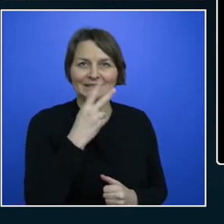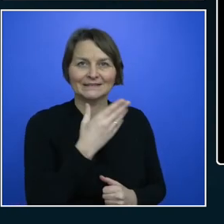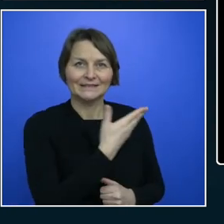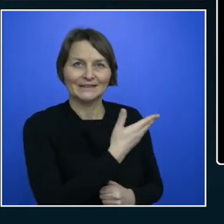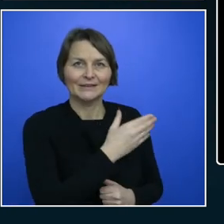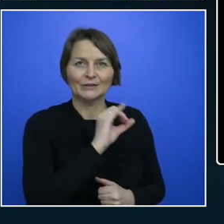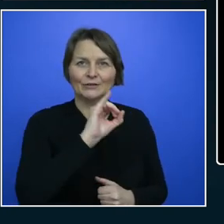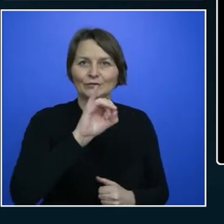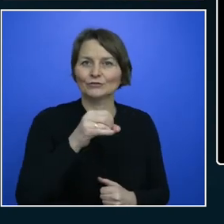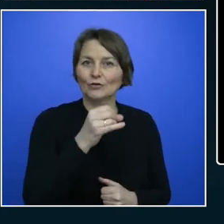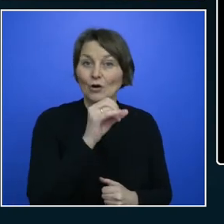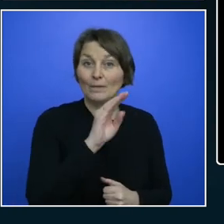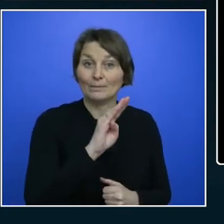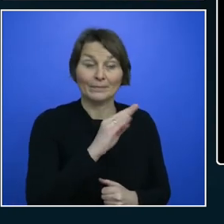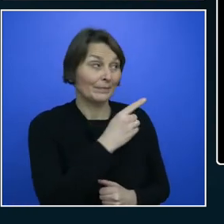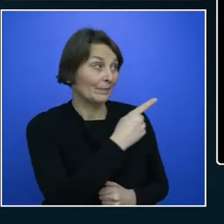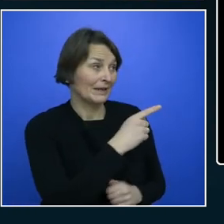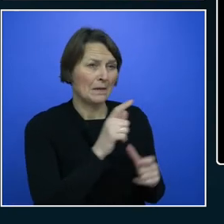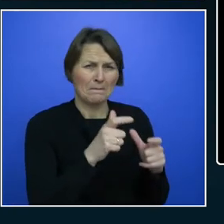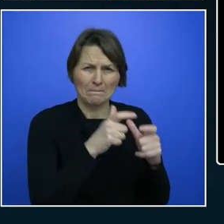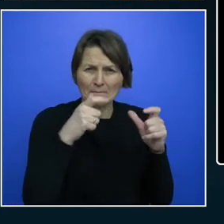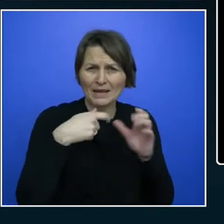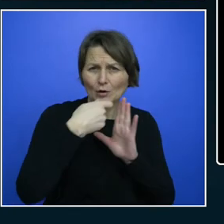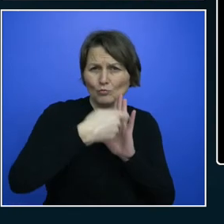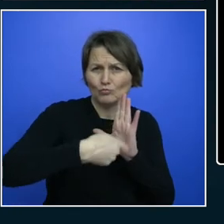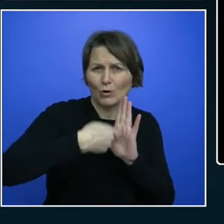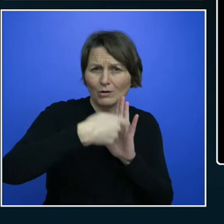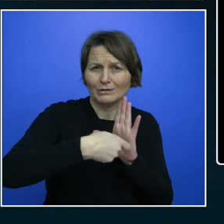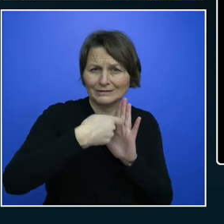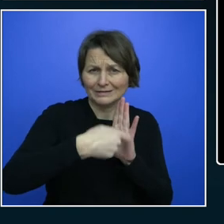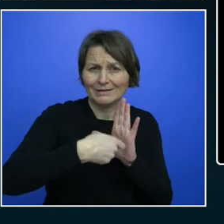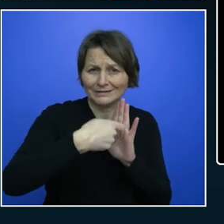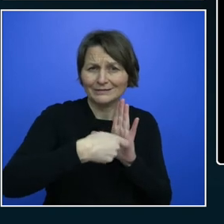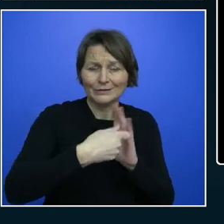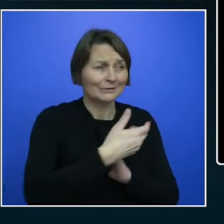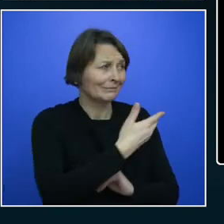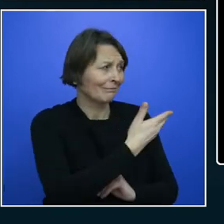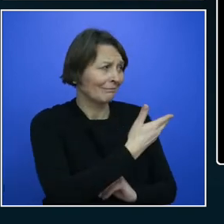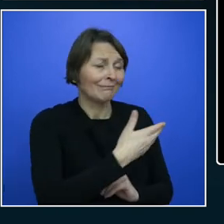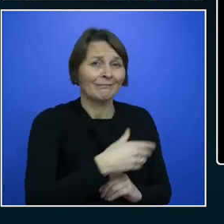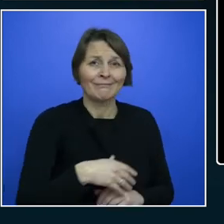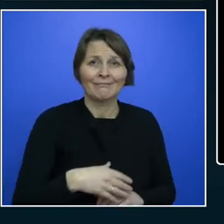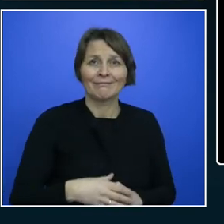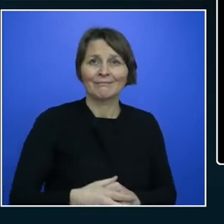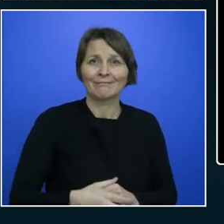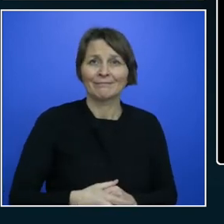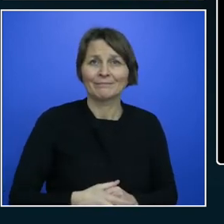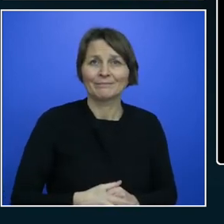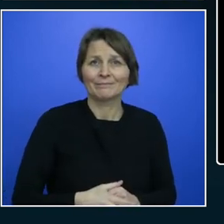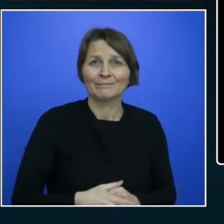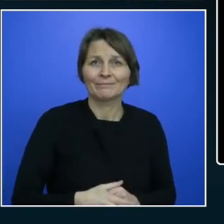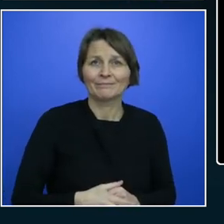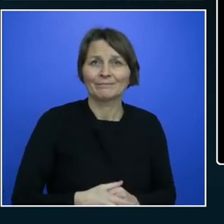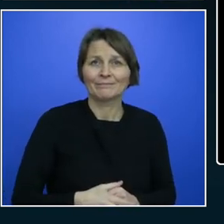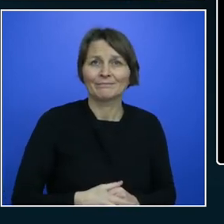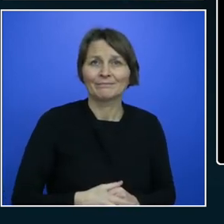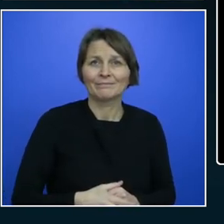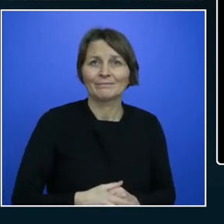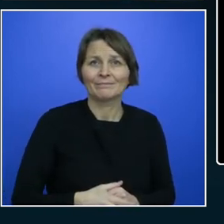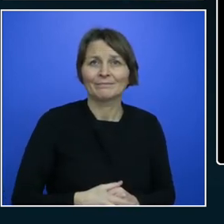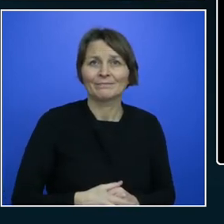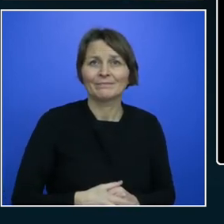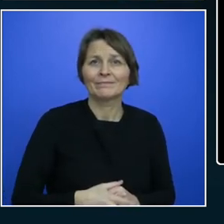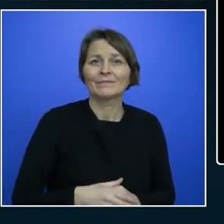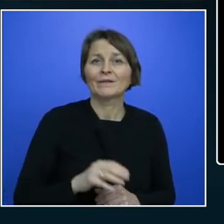projects there. It ran a clean build there right at the bottom. And we've got our 28 tests there,